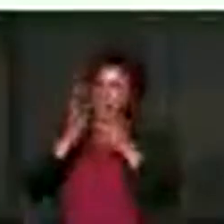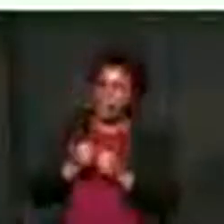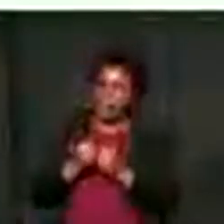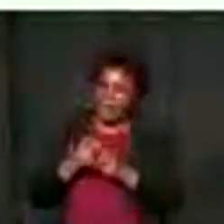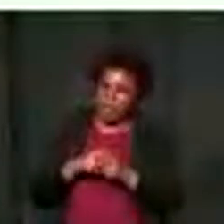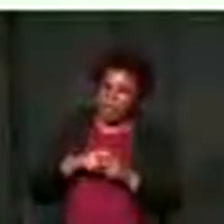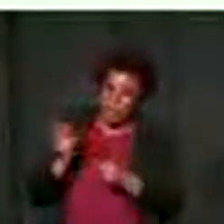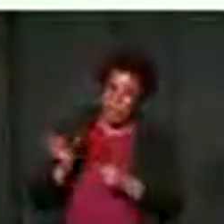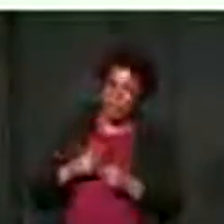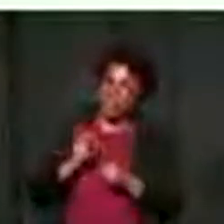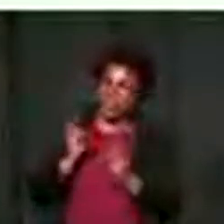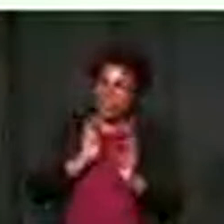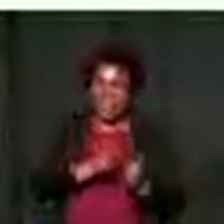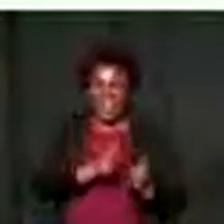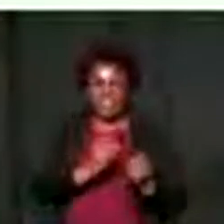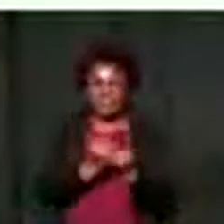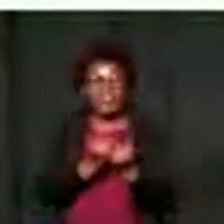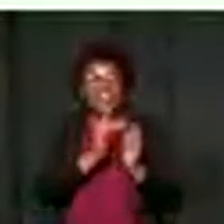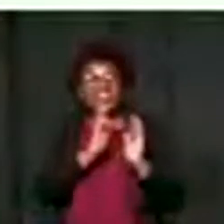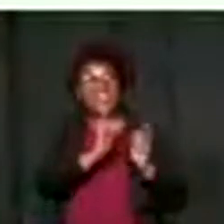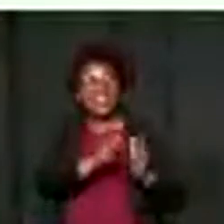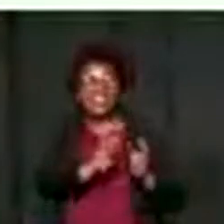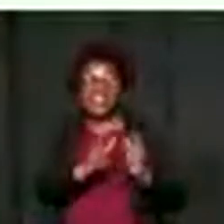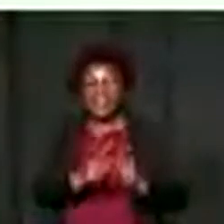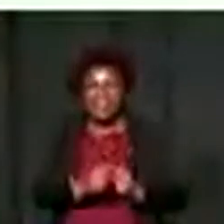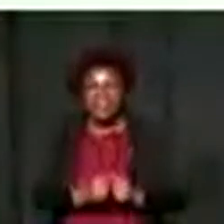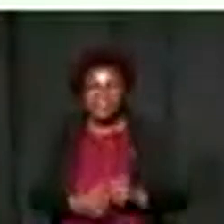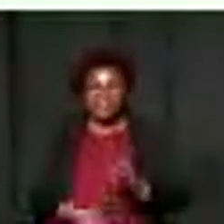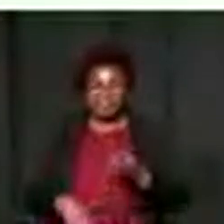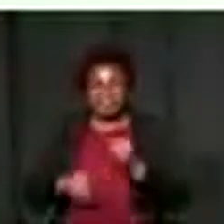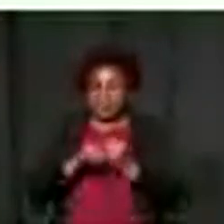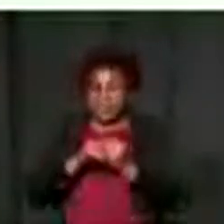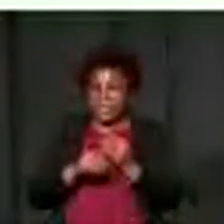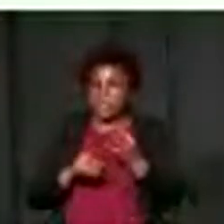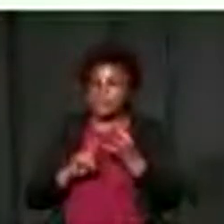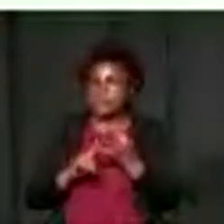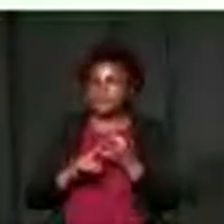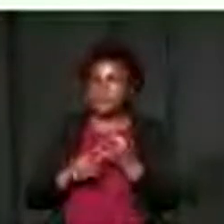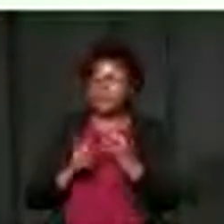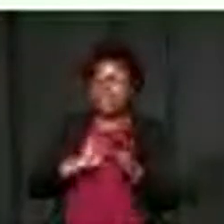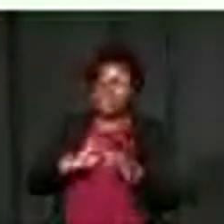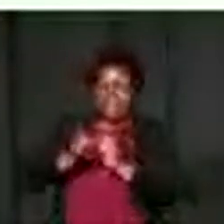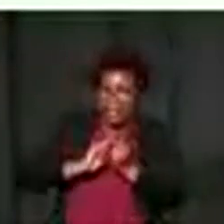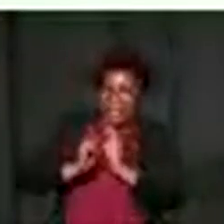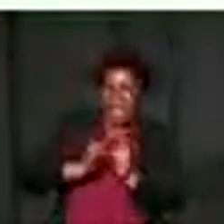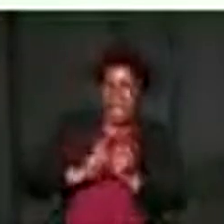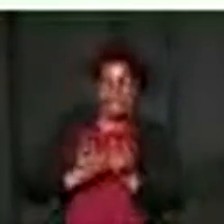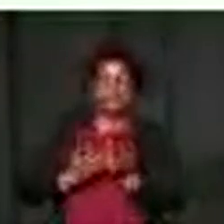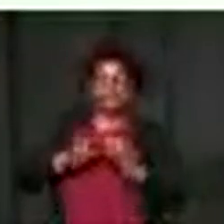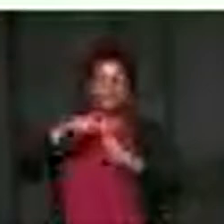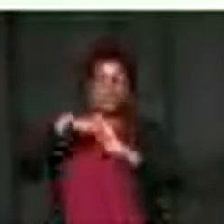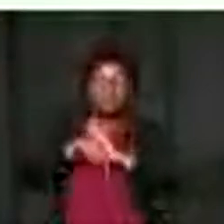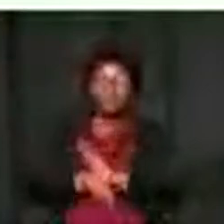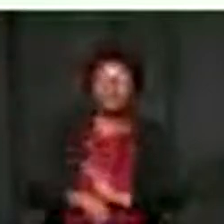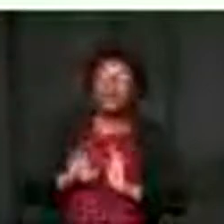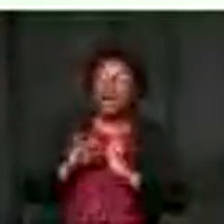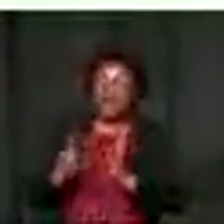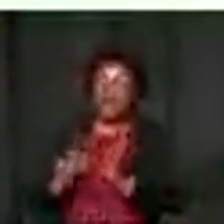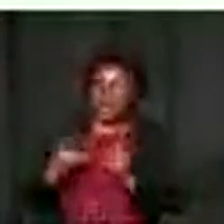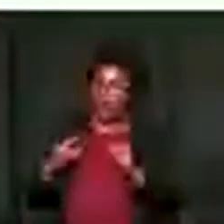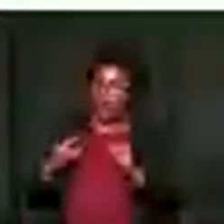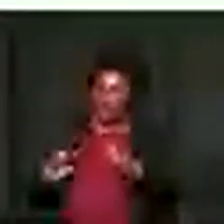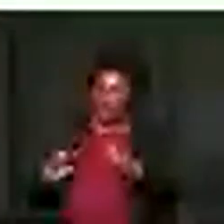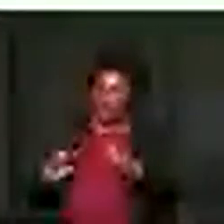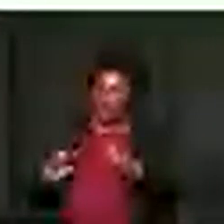education broadly. But also to discuss and present a comprehensive recovery plan to mitigate the impact of